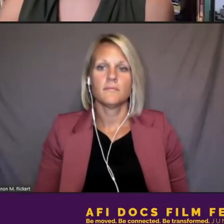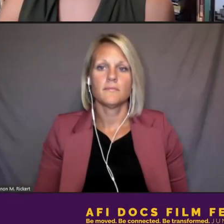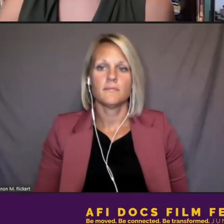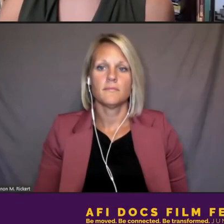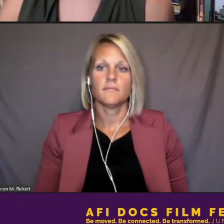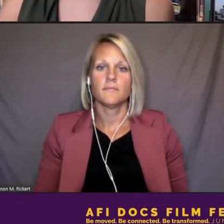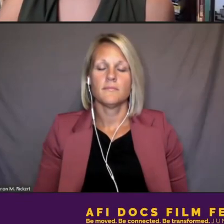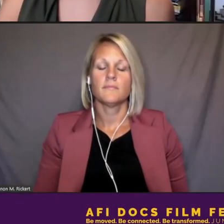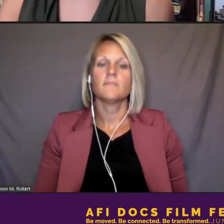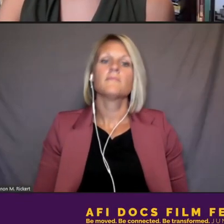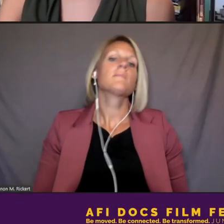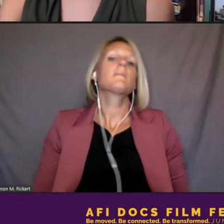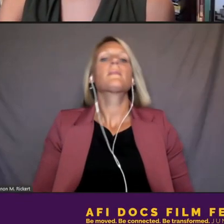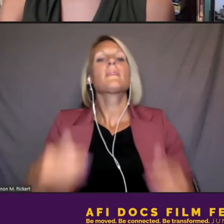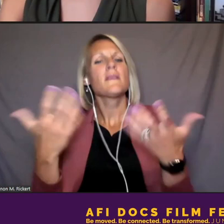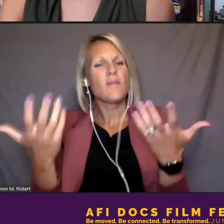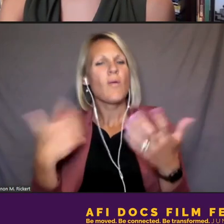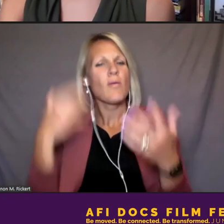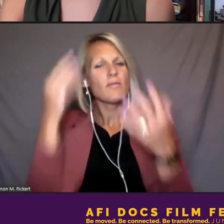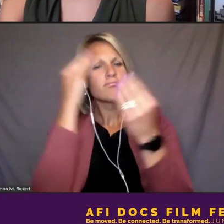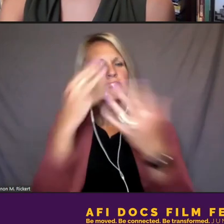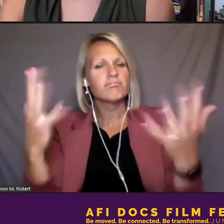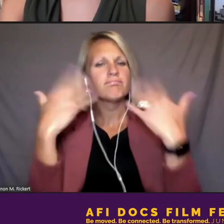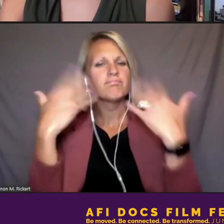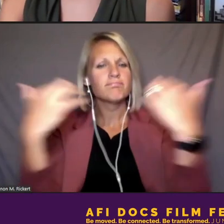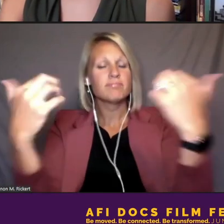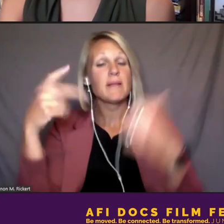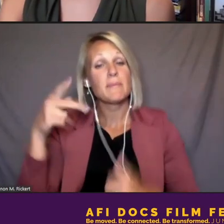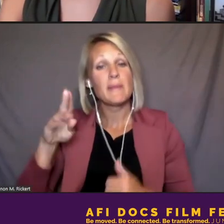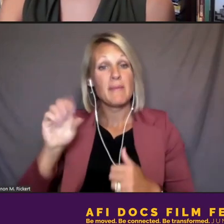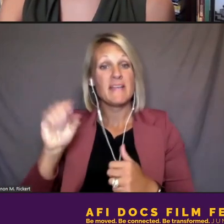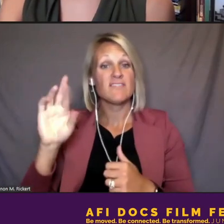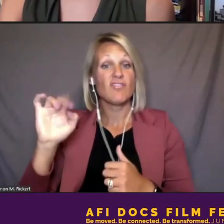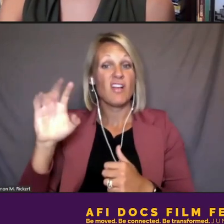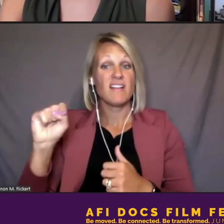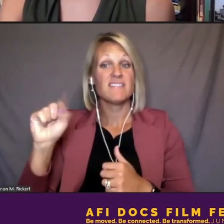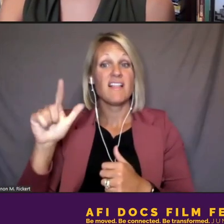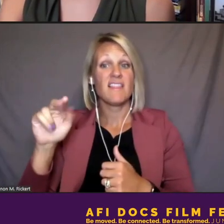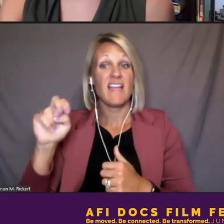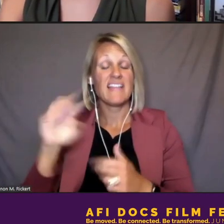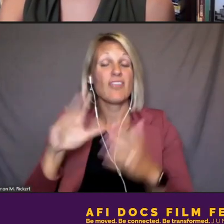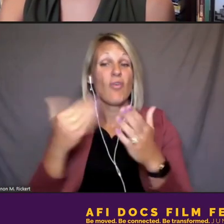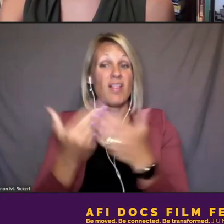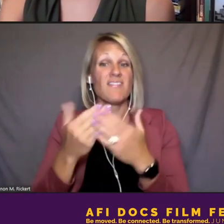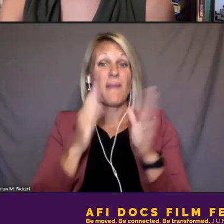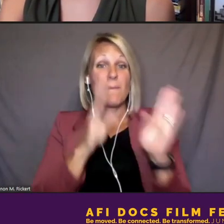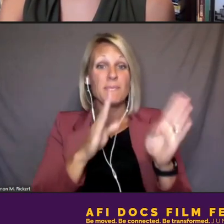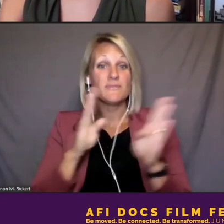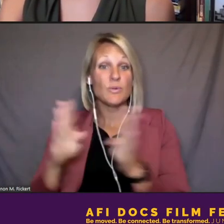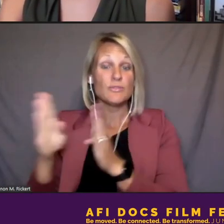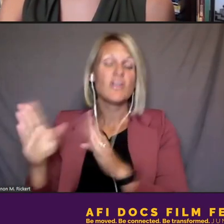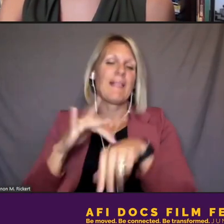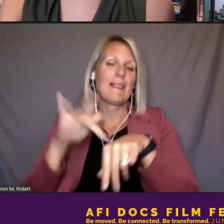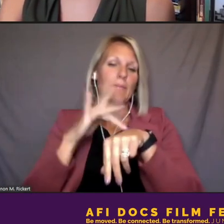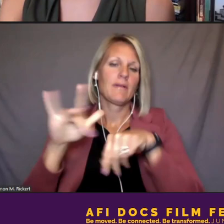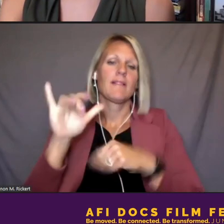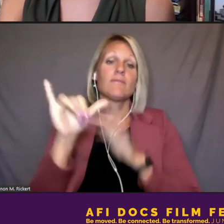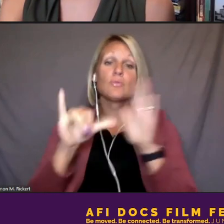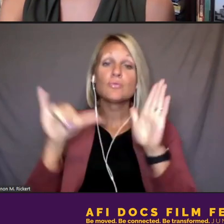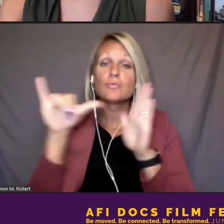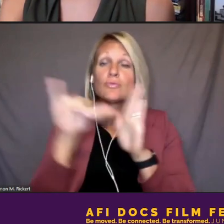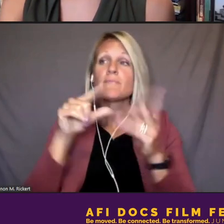So I just want to let the audience know that PBS Frontline and all its episodes are available. They're on YouTube. They're on the PBS